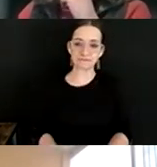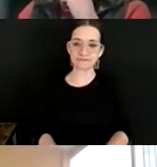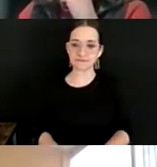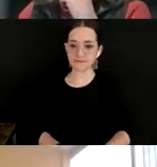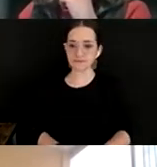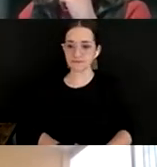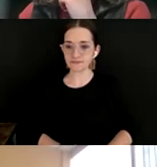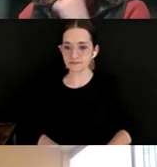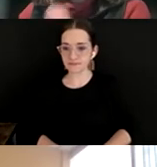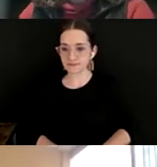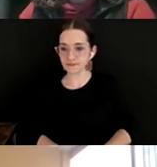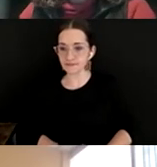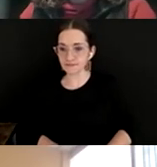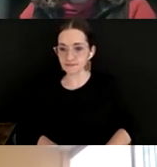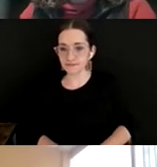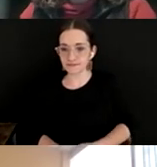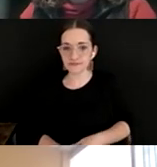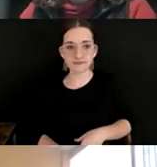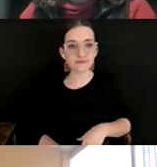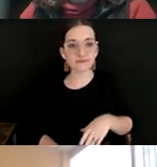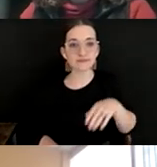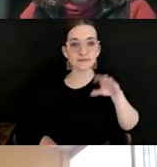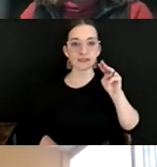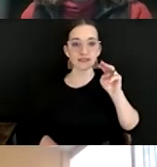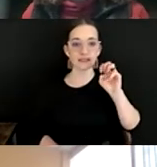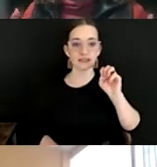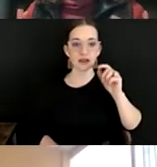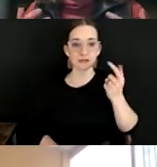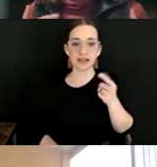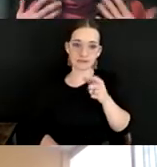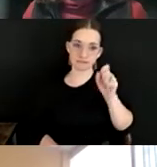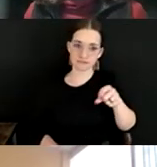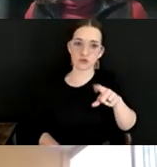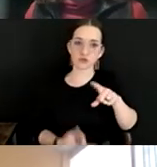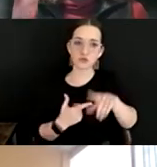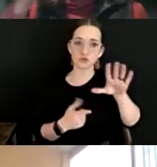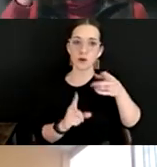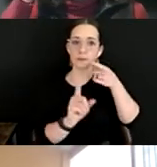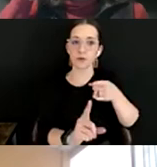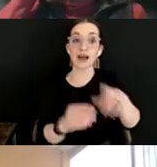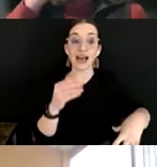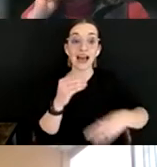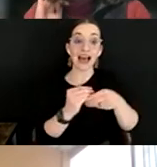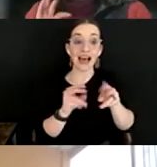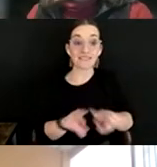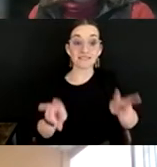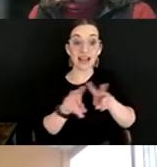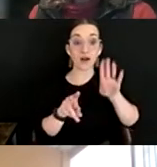And to your point about adding value by spending down your accrued savings,